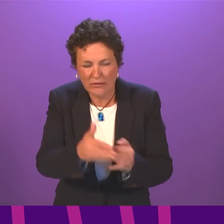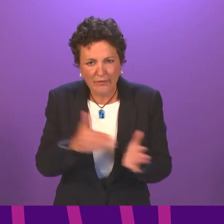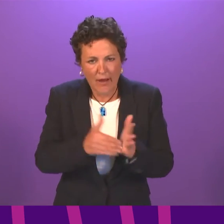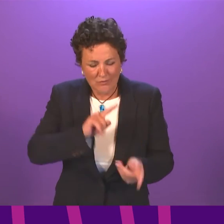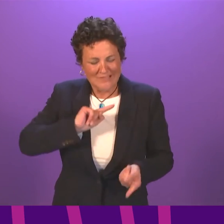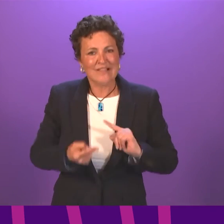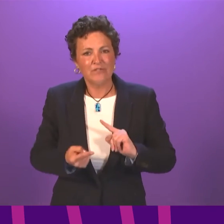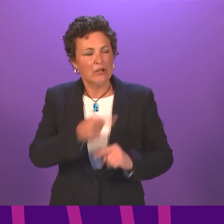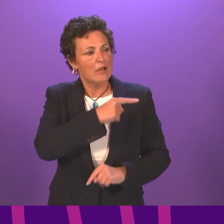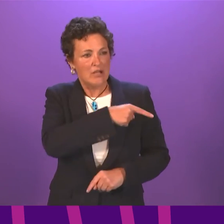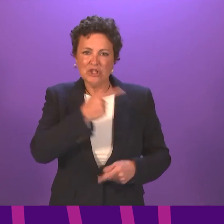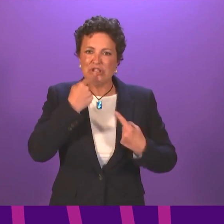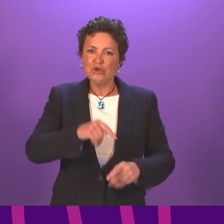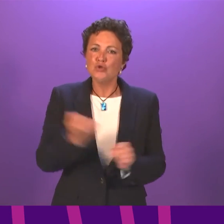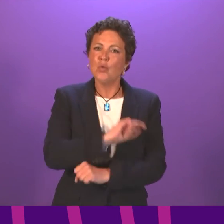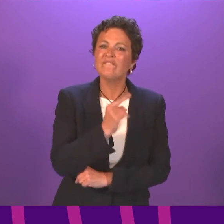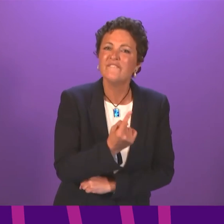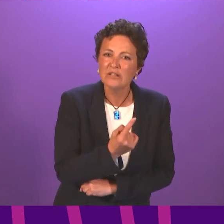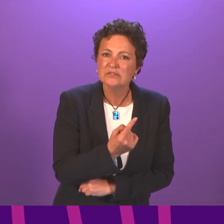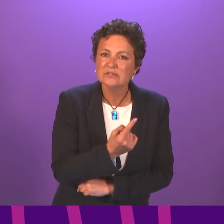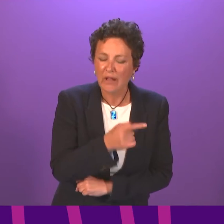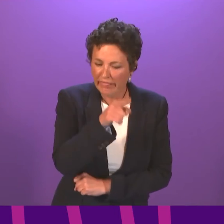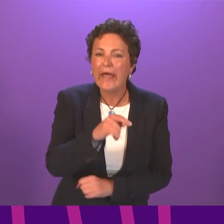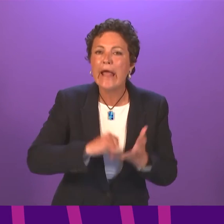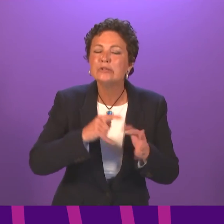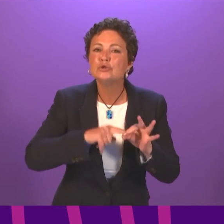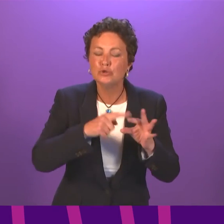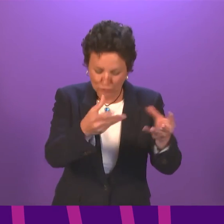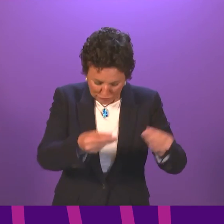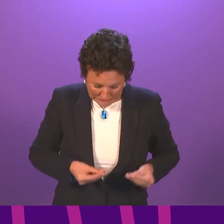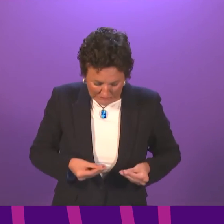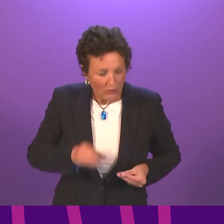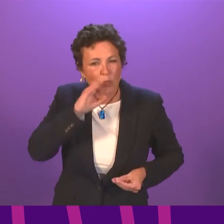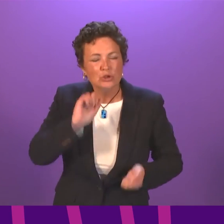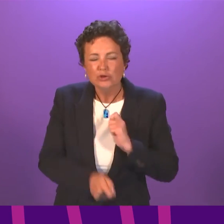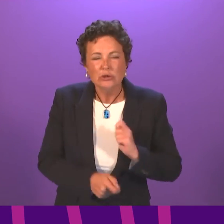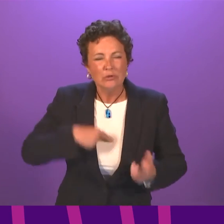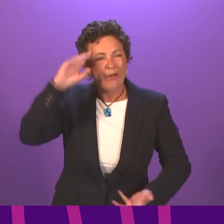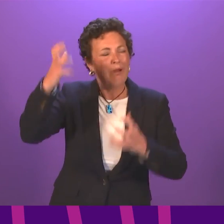earth can young people have confidence in this system when the First Minister's words don't match reality?